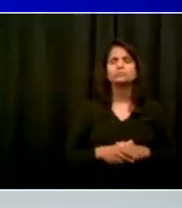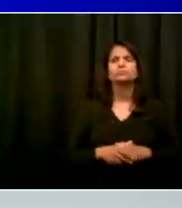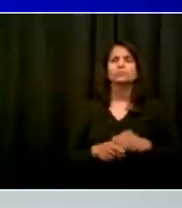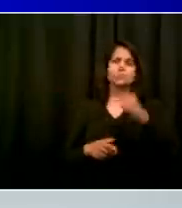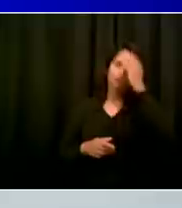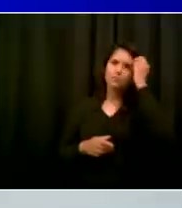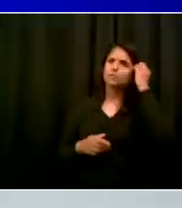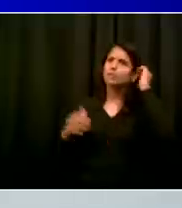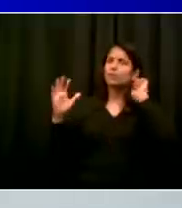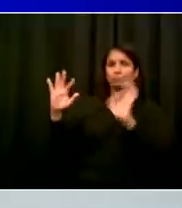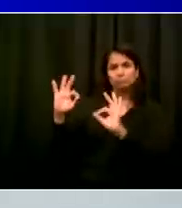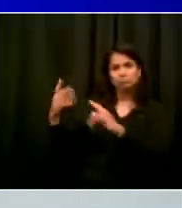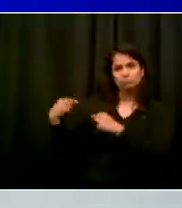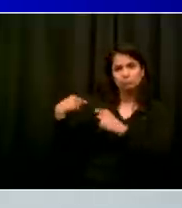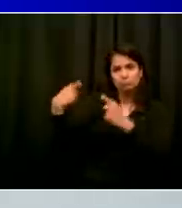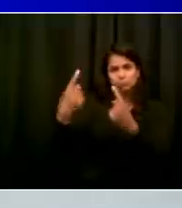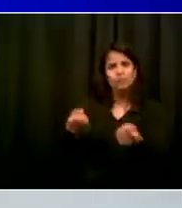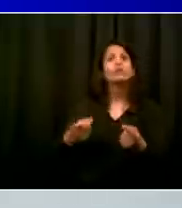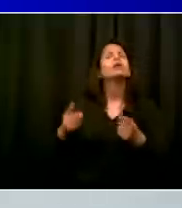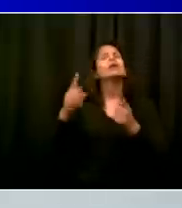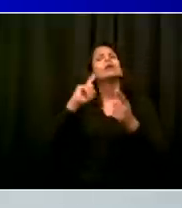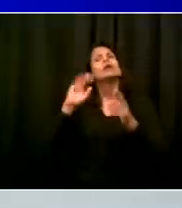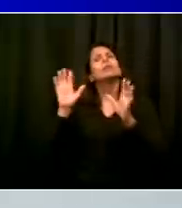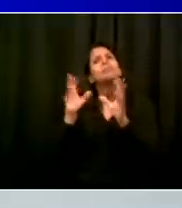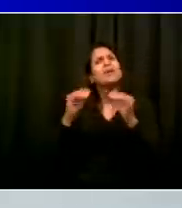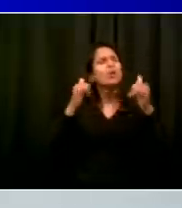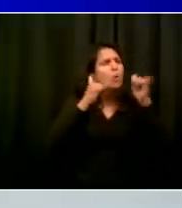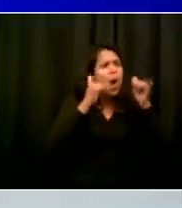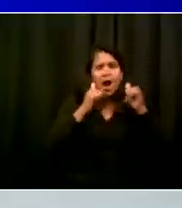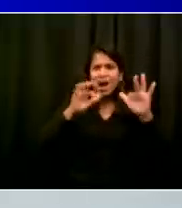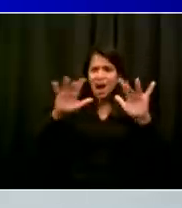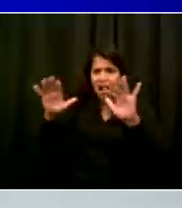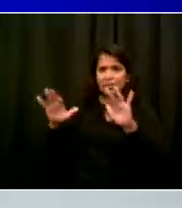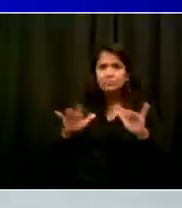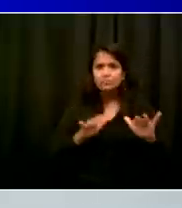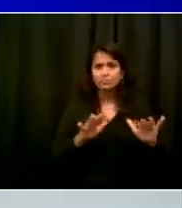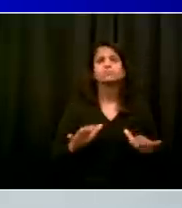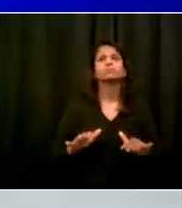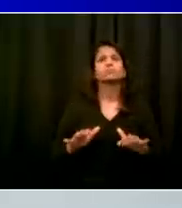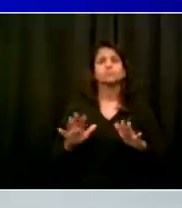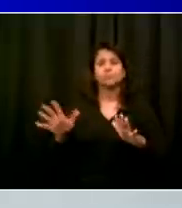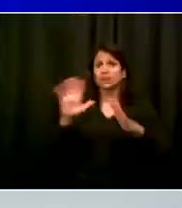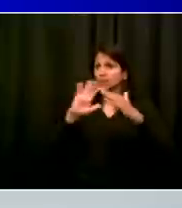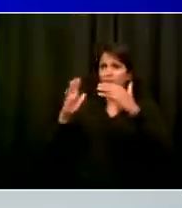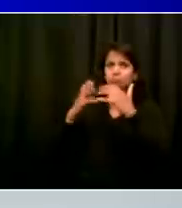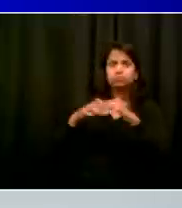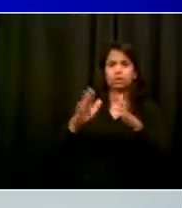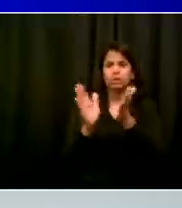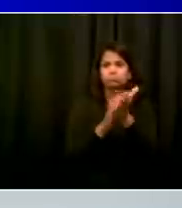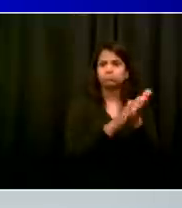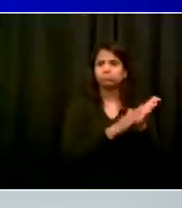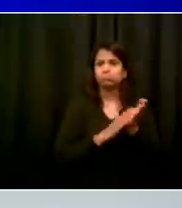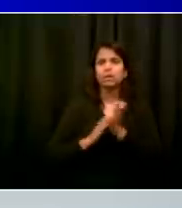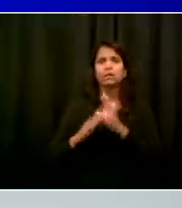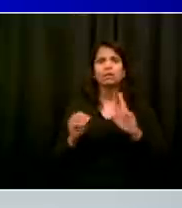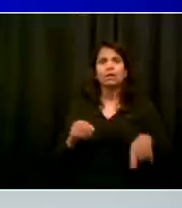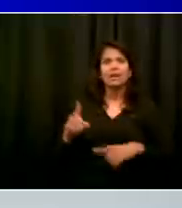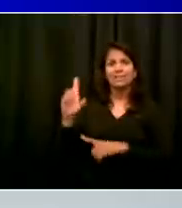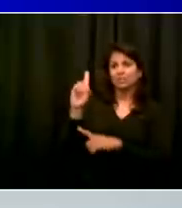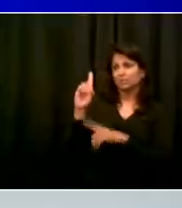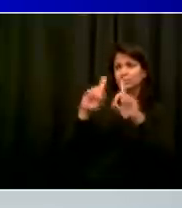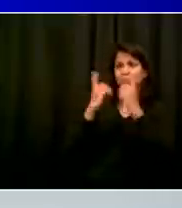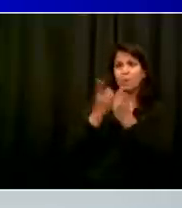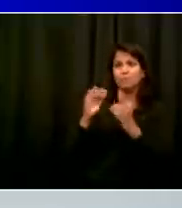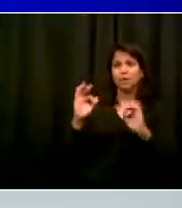and smoothly. Thank you to all our educators and staff. This was a big, big effort. And the folks at the Department of Education, including